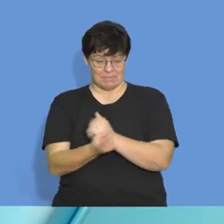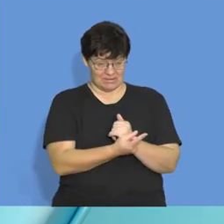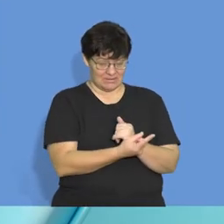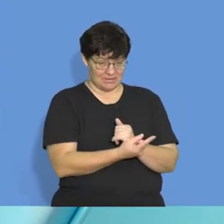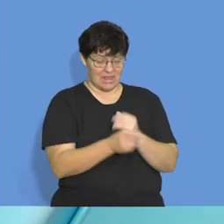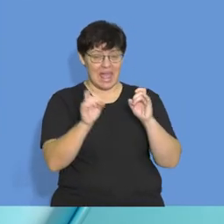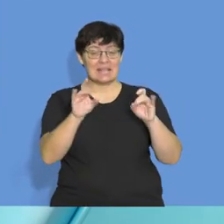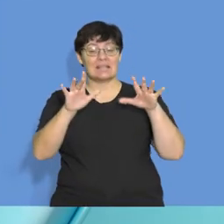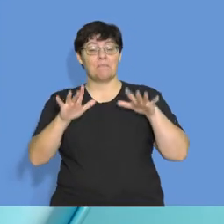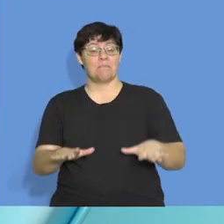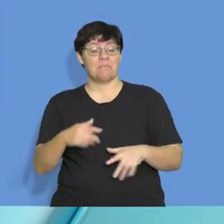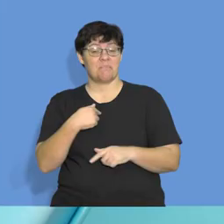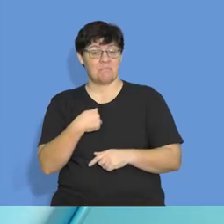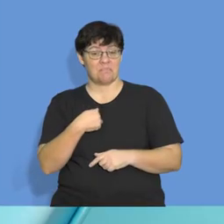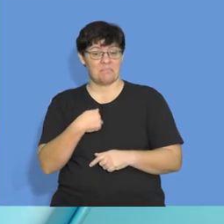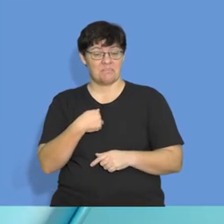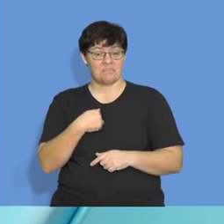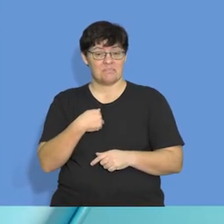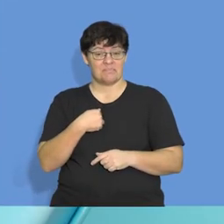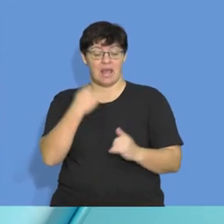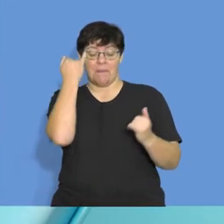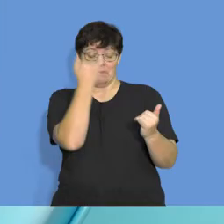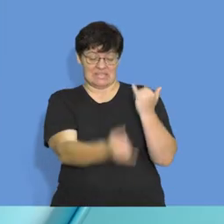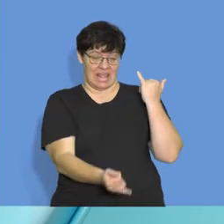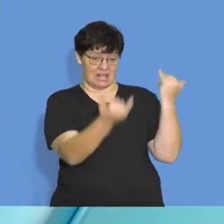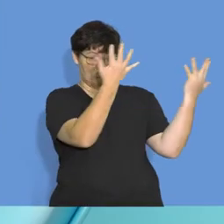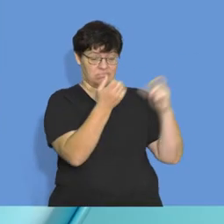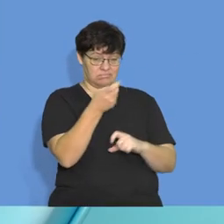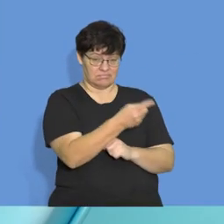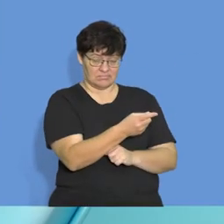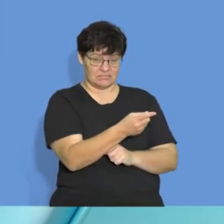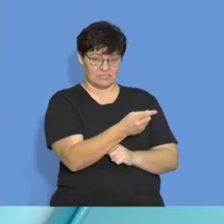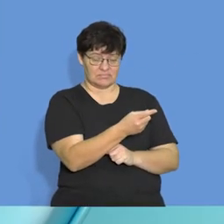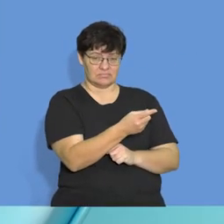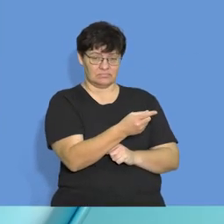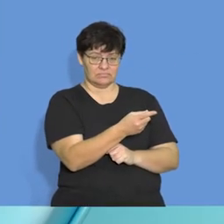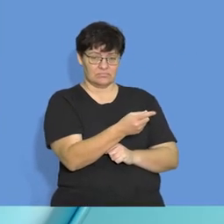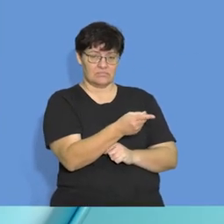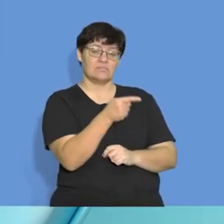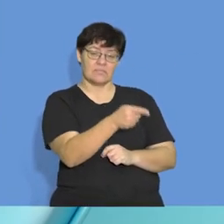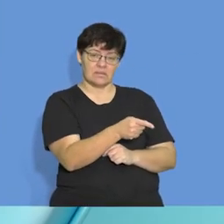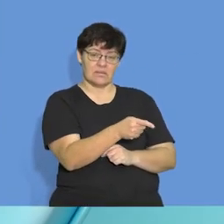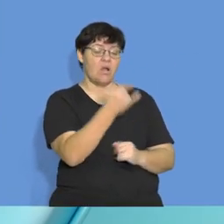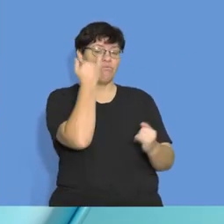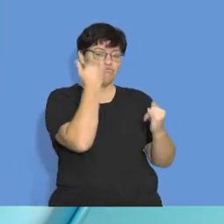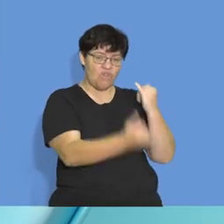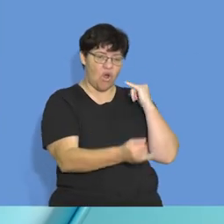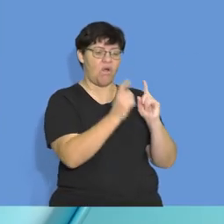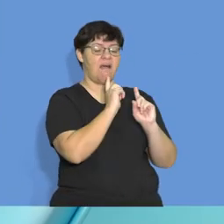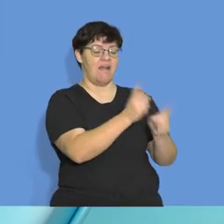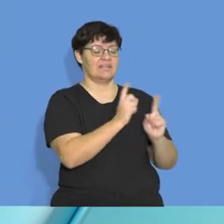if there's an error in your calculation and you use the incorrect answers